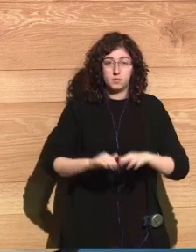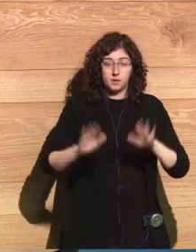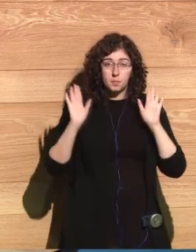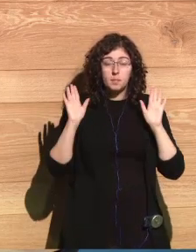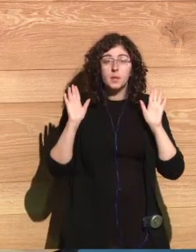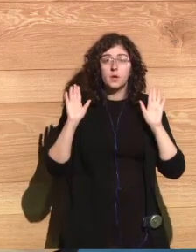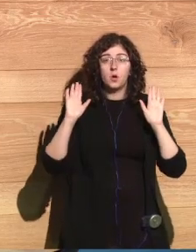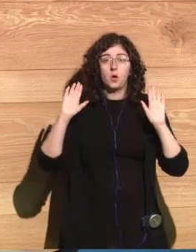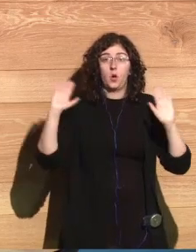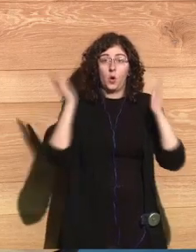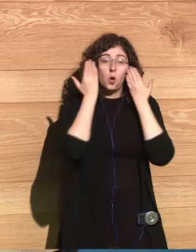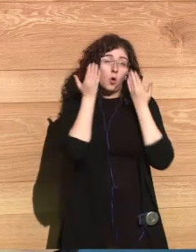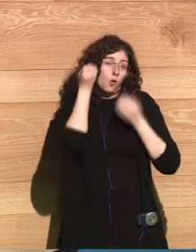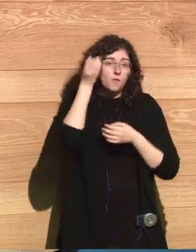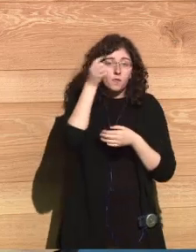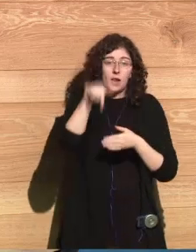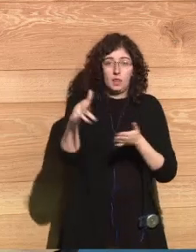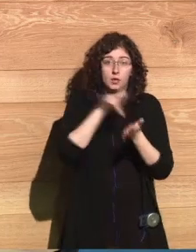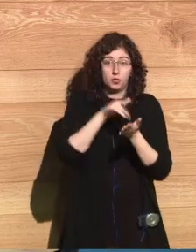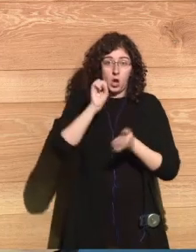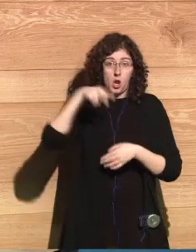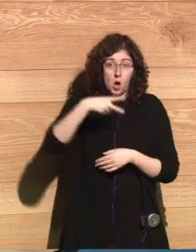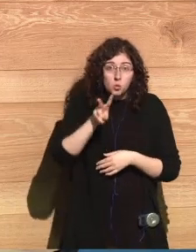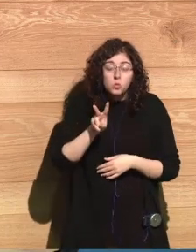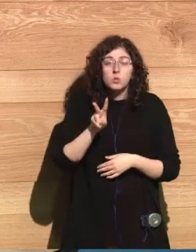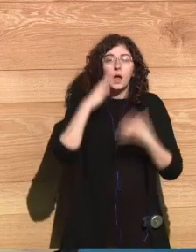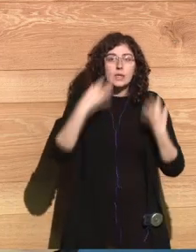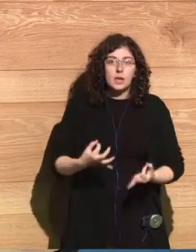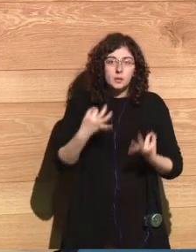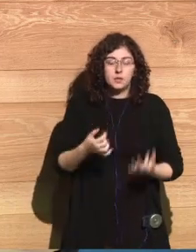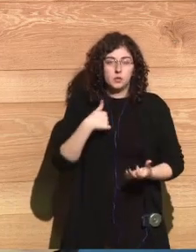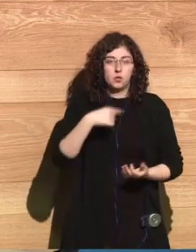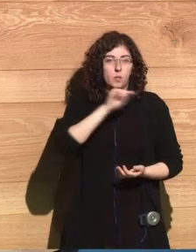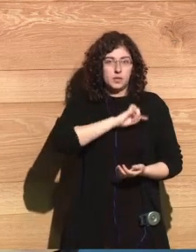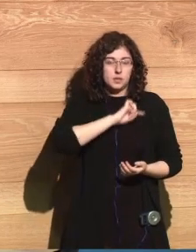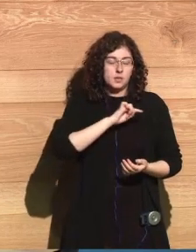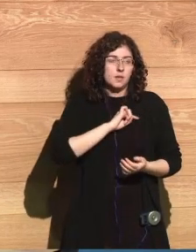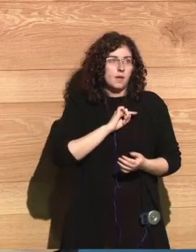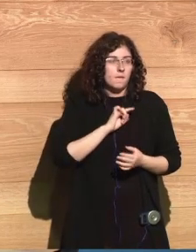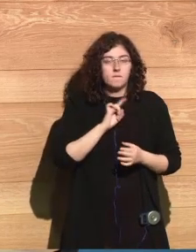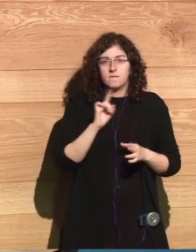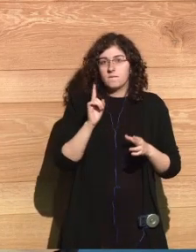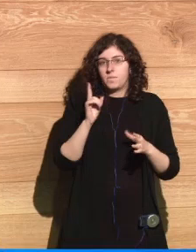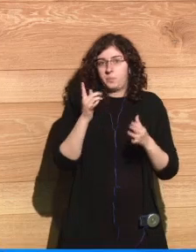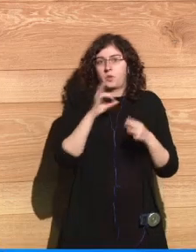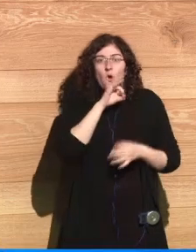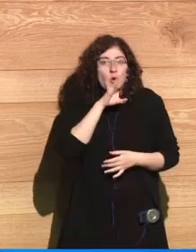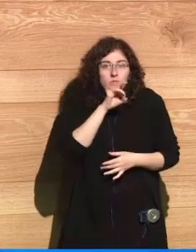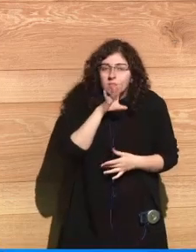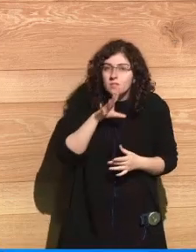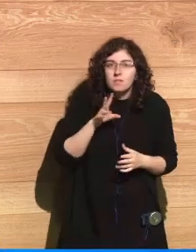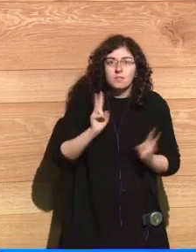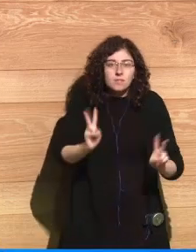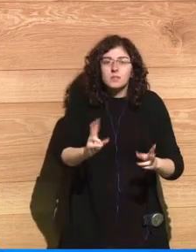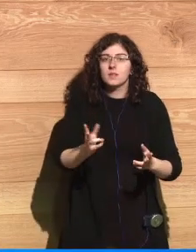I was really euphoric. I was really happy. For many